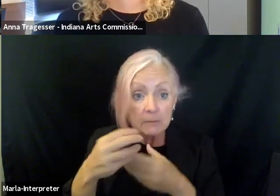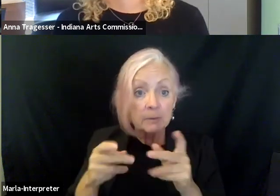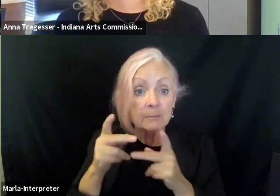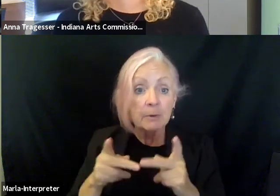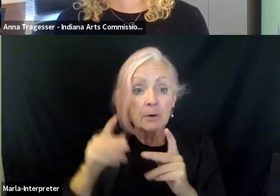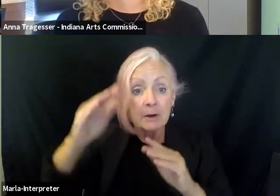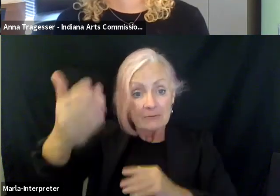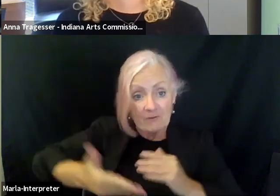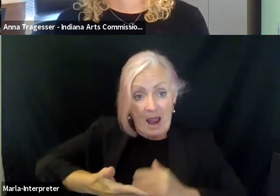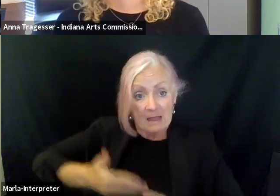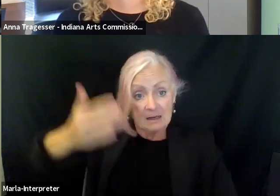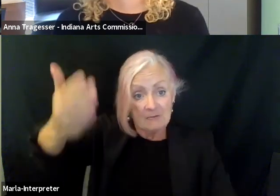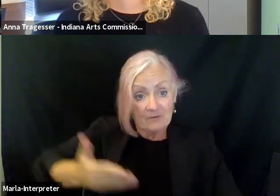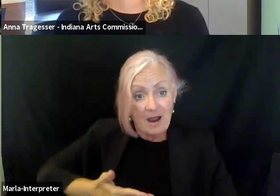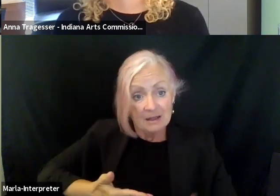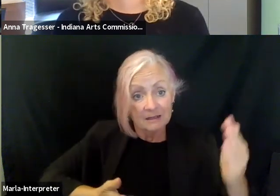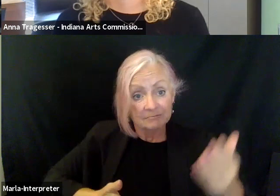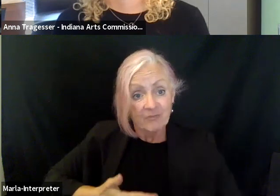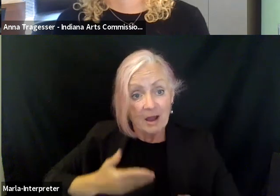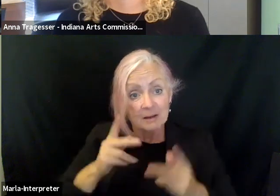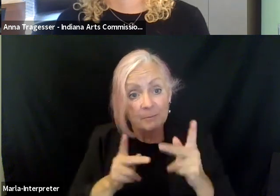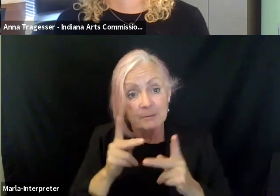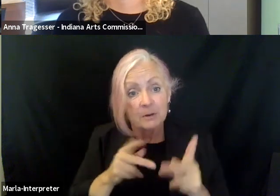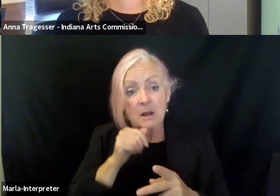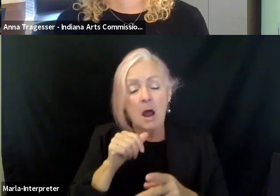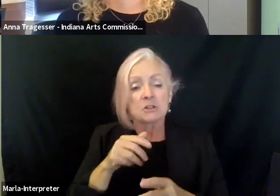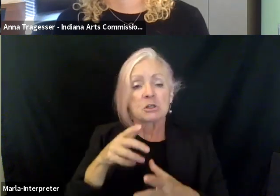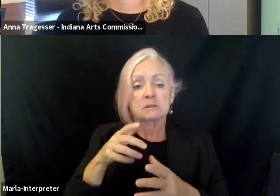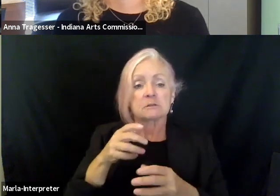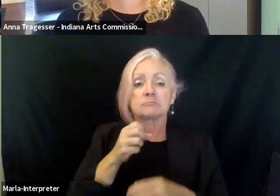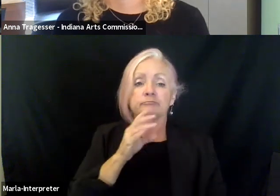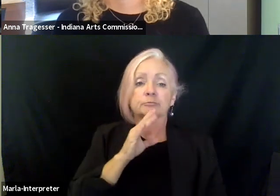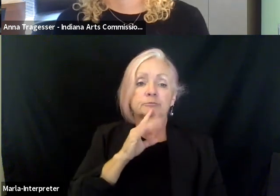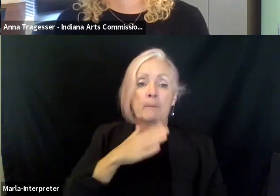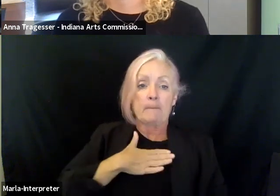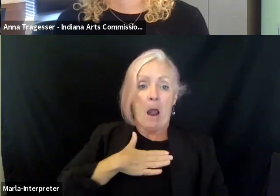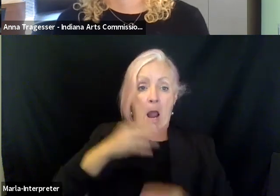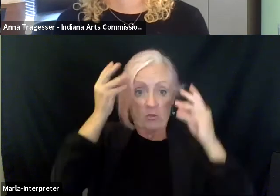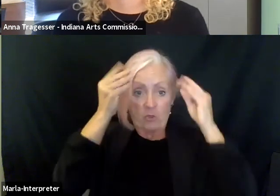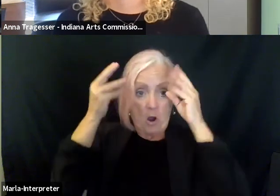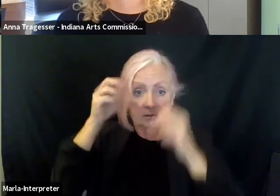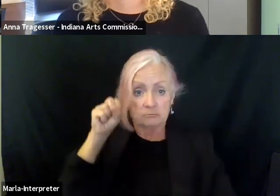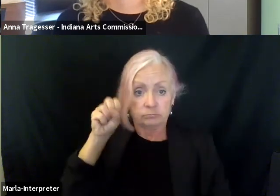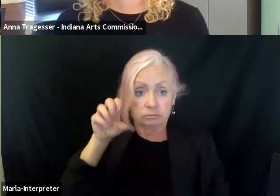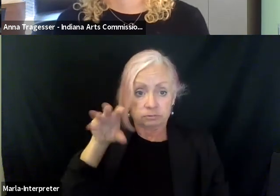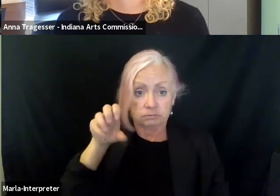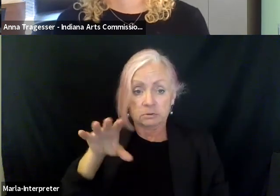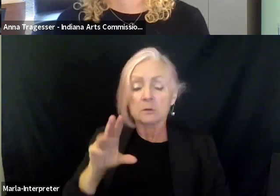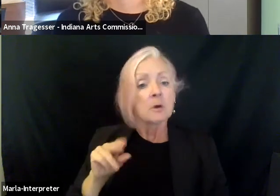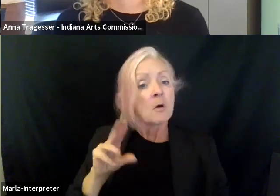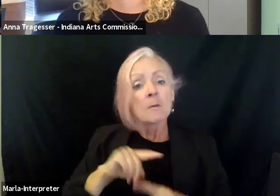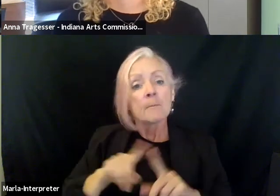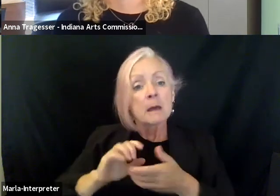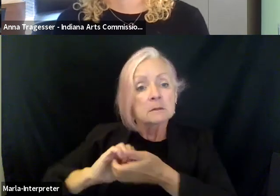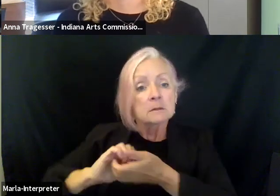to contribute. It was not just about what I thought about it. It's actually a collective, um, collaboration of